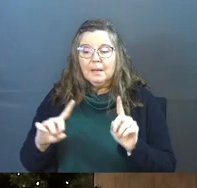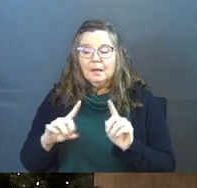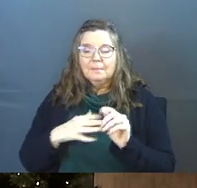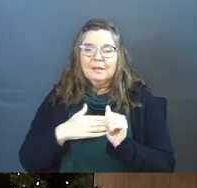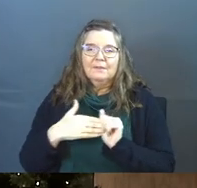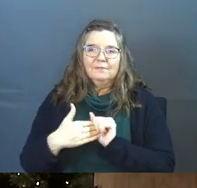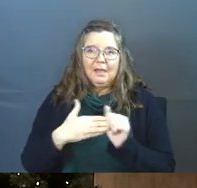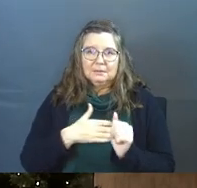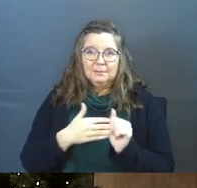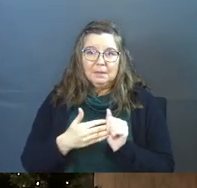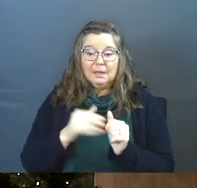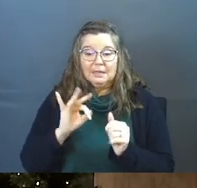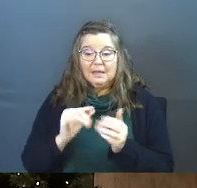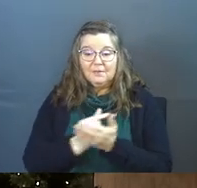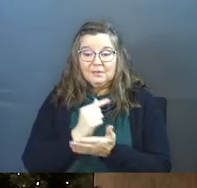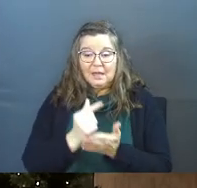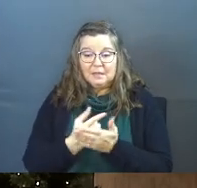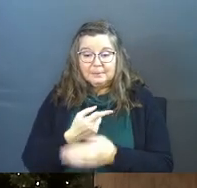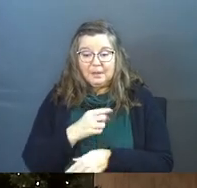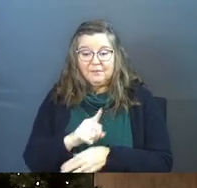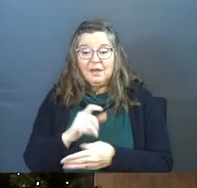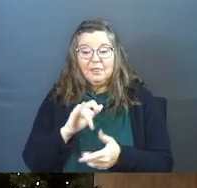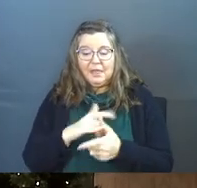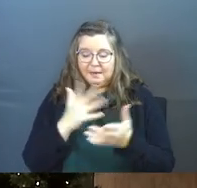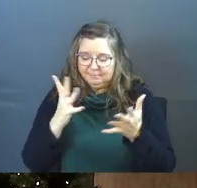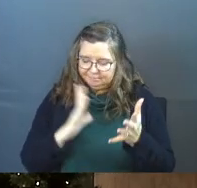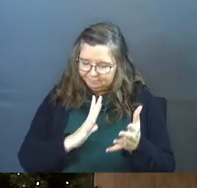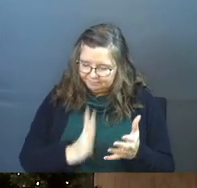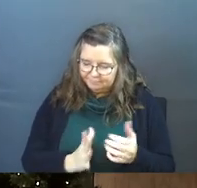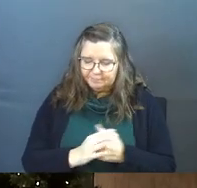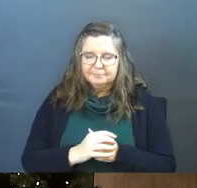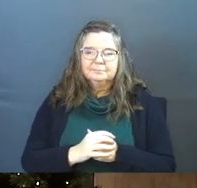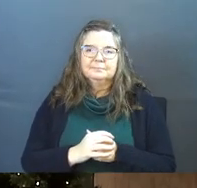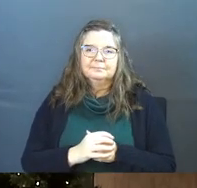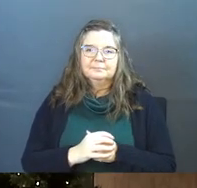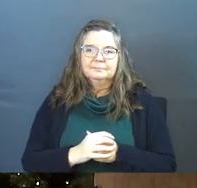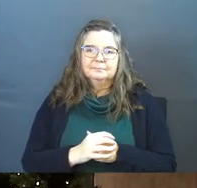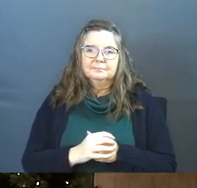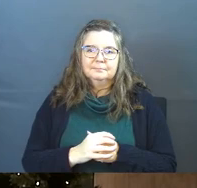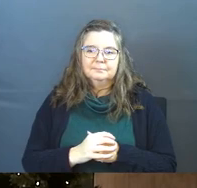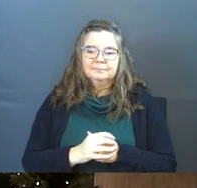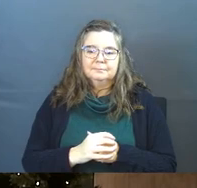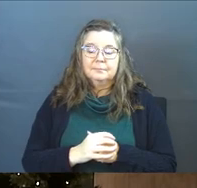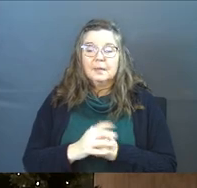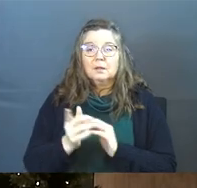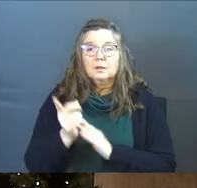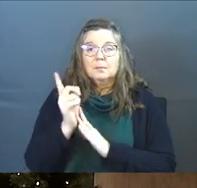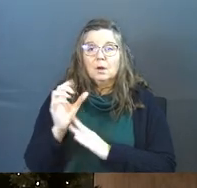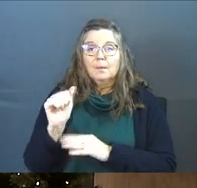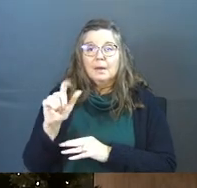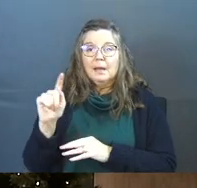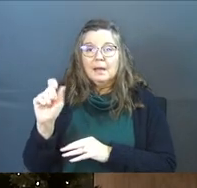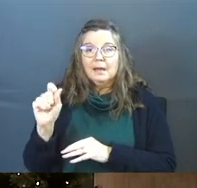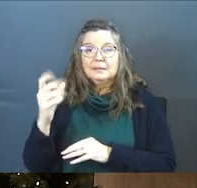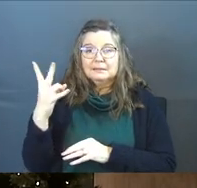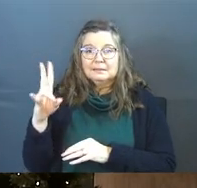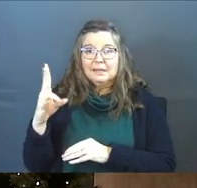be flexible. And if the gospel offends, then so be it. There's a moment in Acts chapter 17. I'm not going to read it to